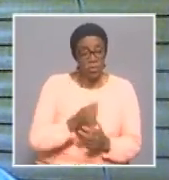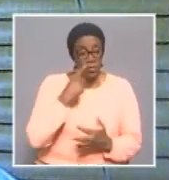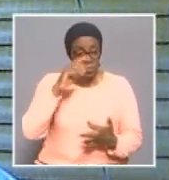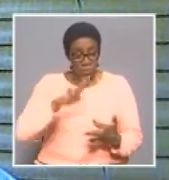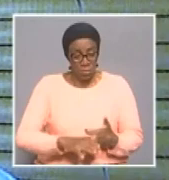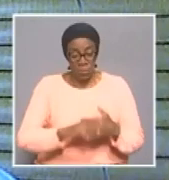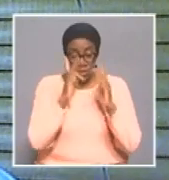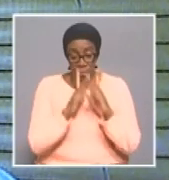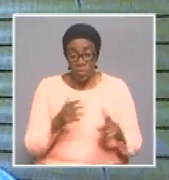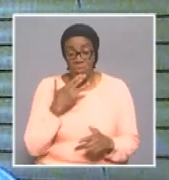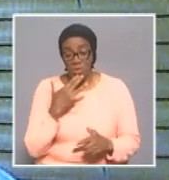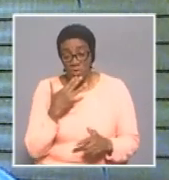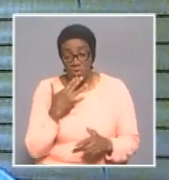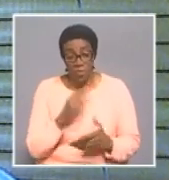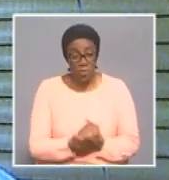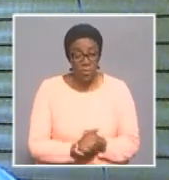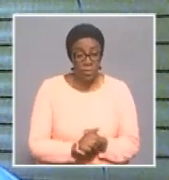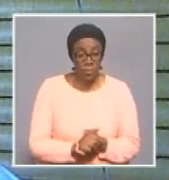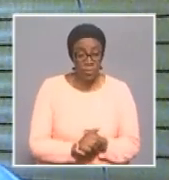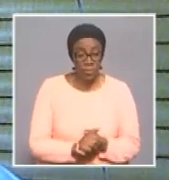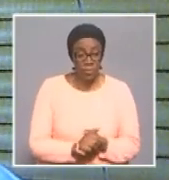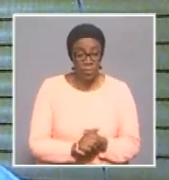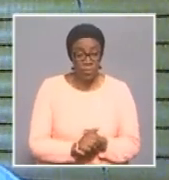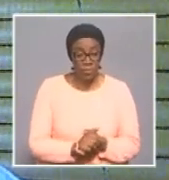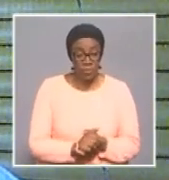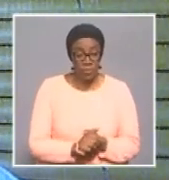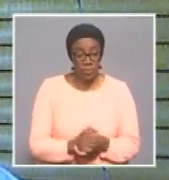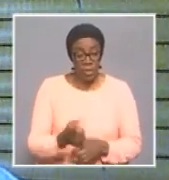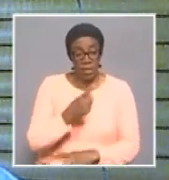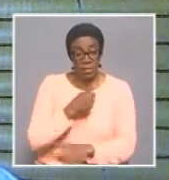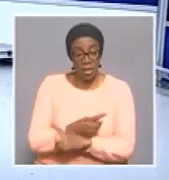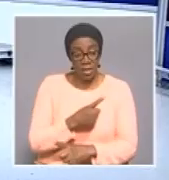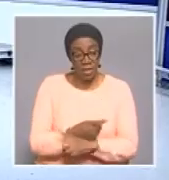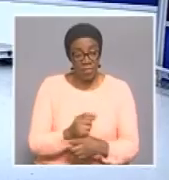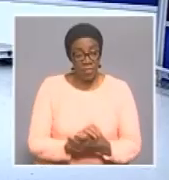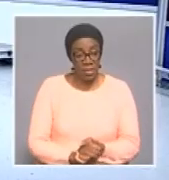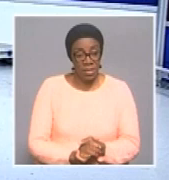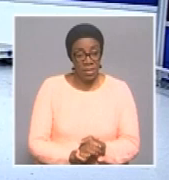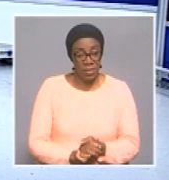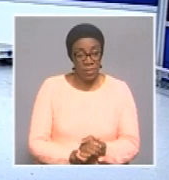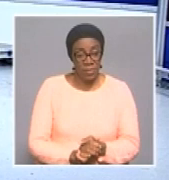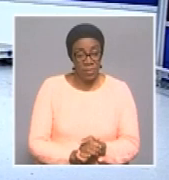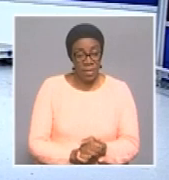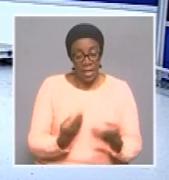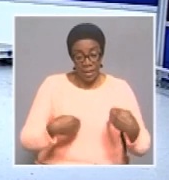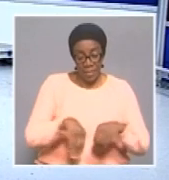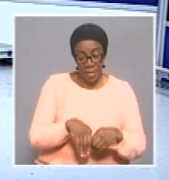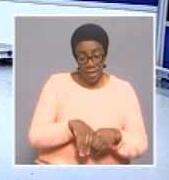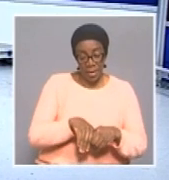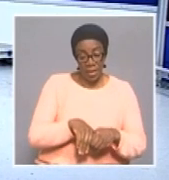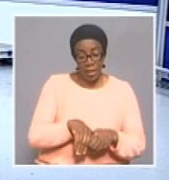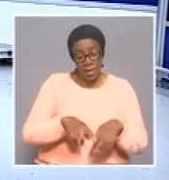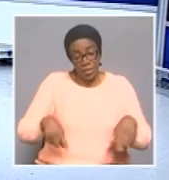was by government to address the pandemic by politicizing the issue of COVID-19.